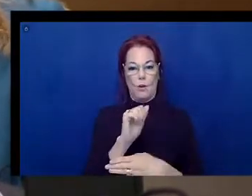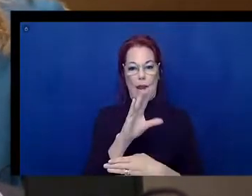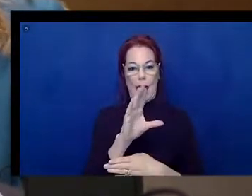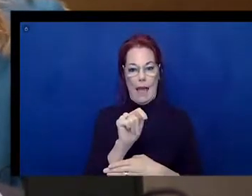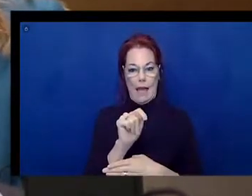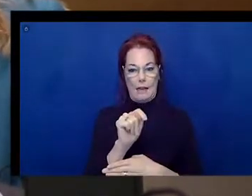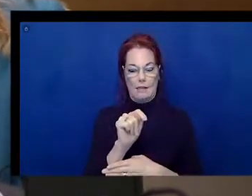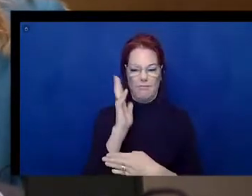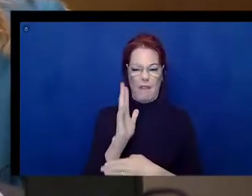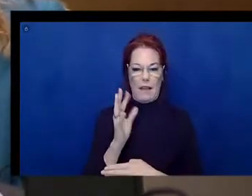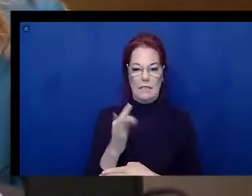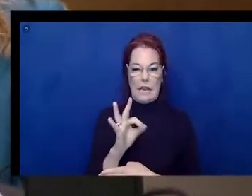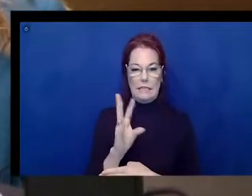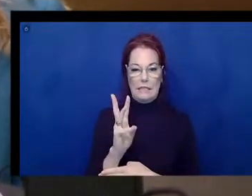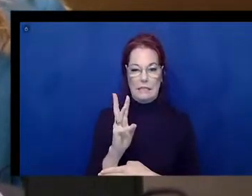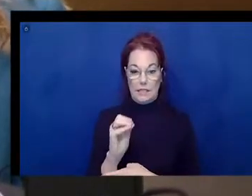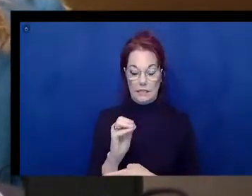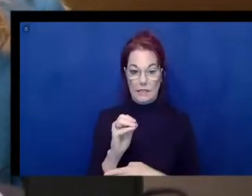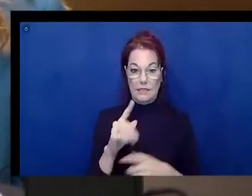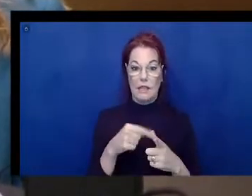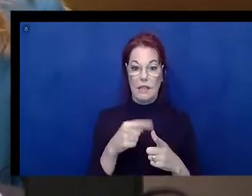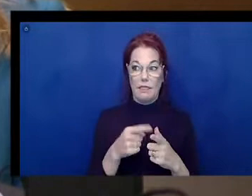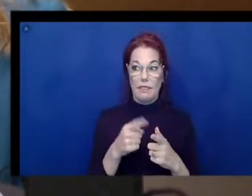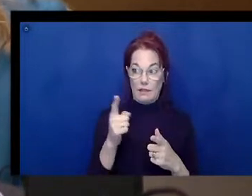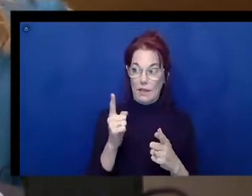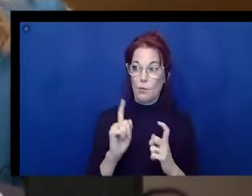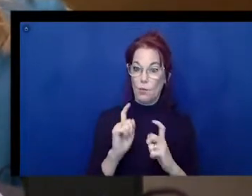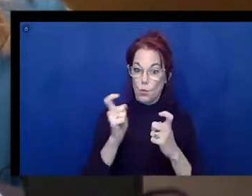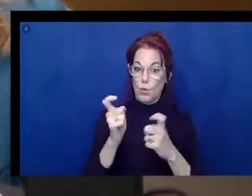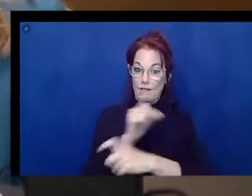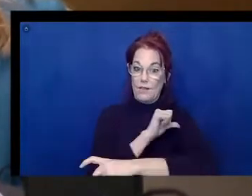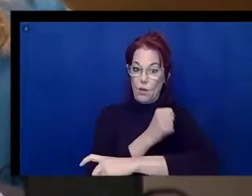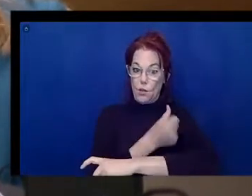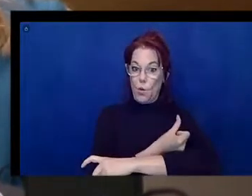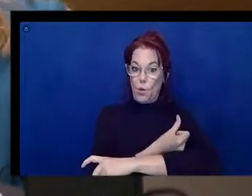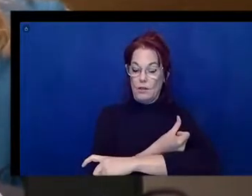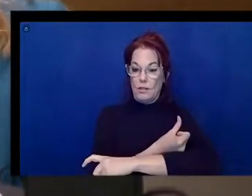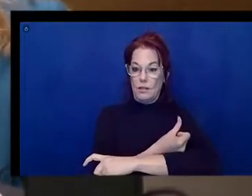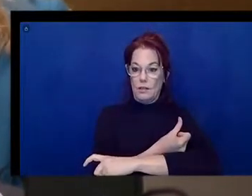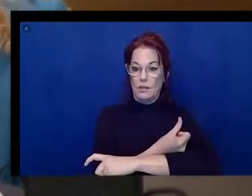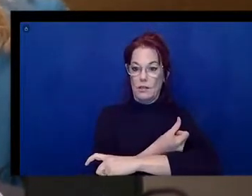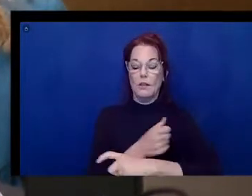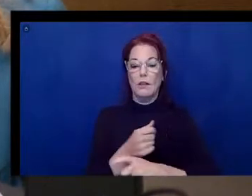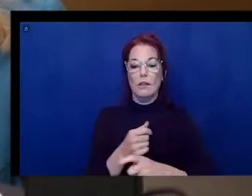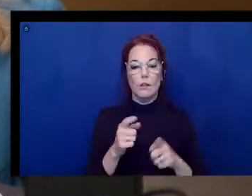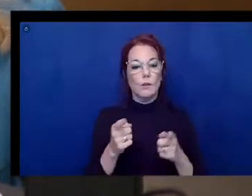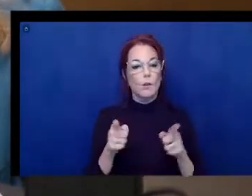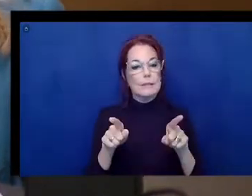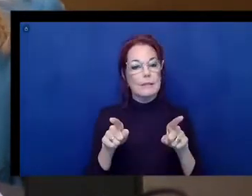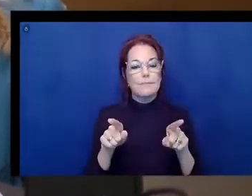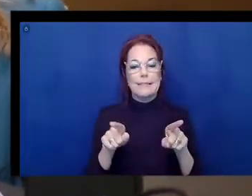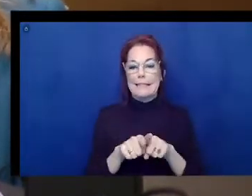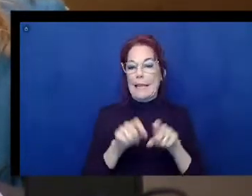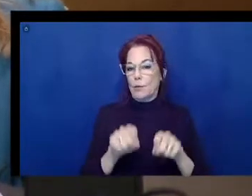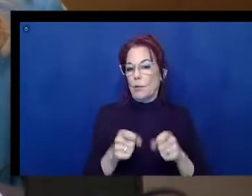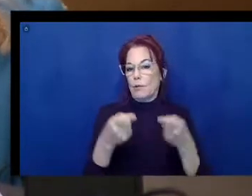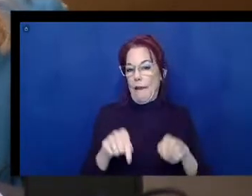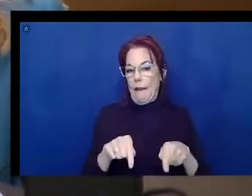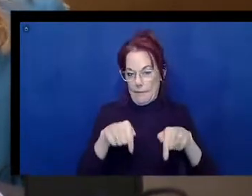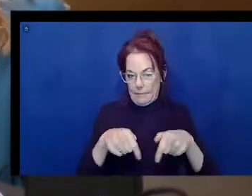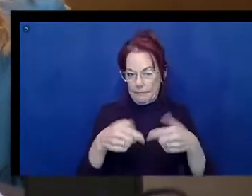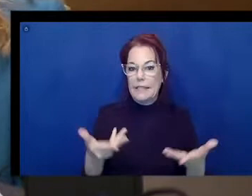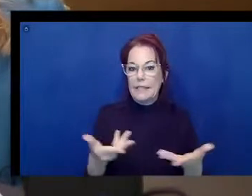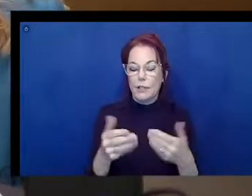was eventually given enforcement authority under that act, and the same thing could happen here. In addition, right now, the